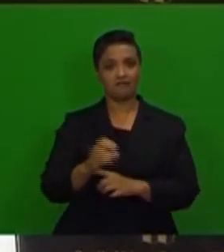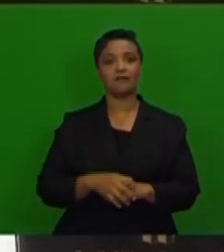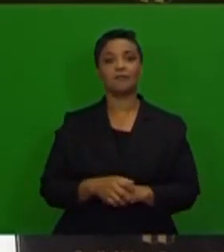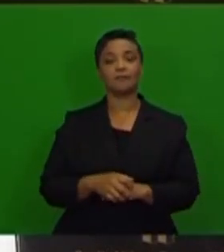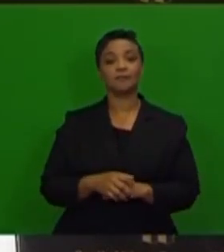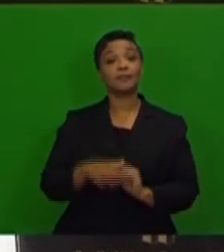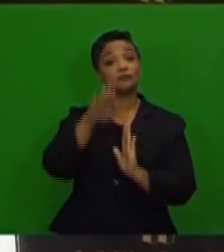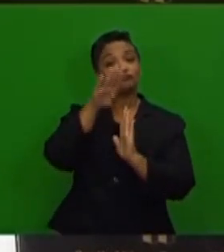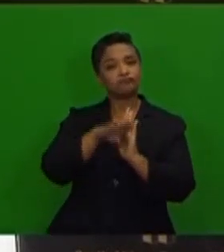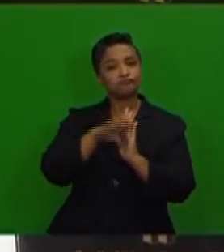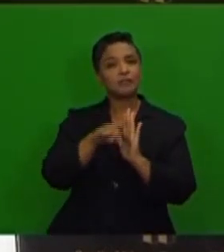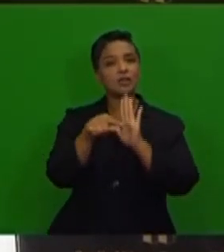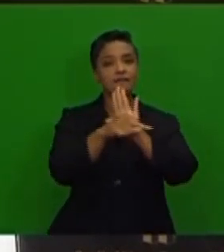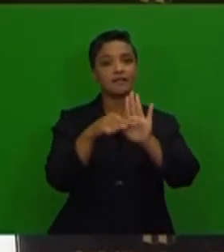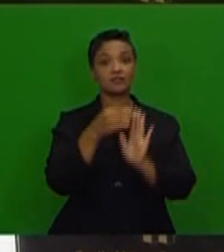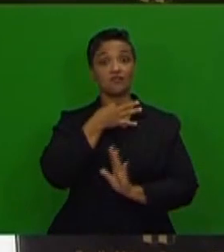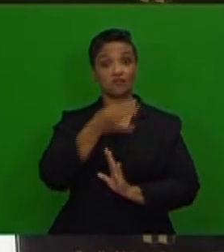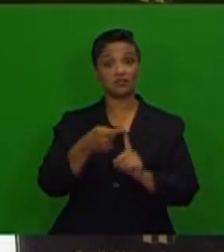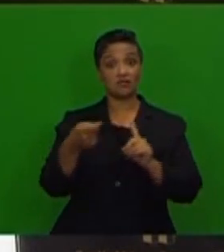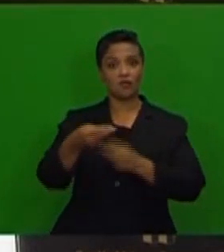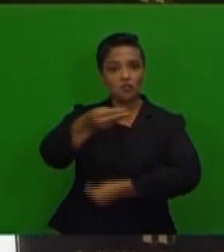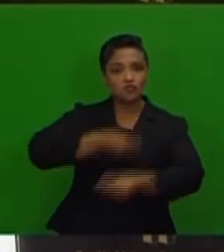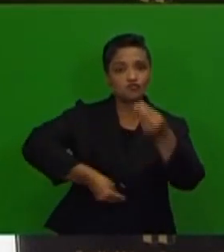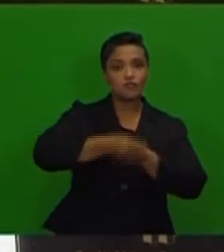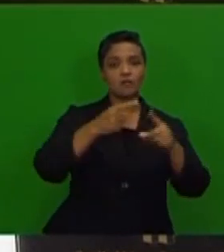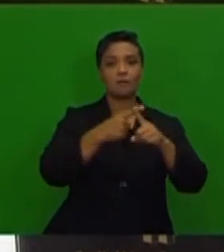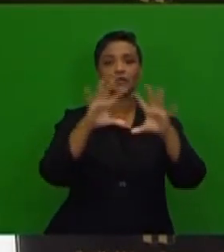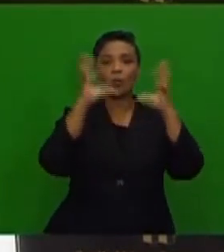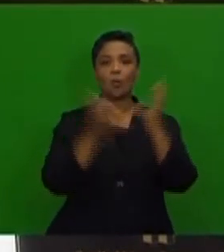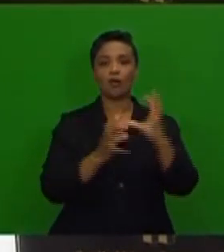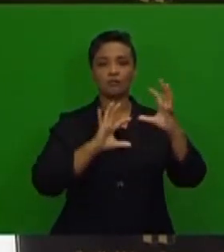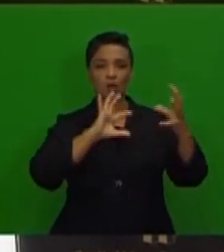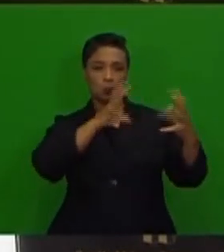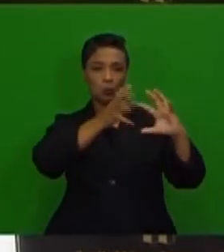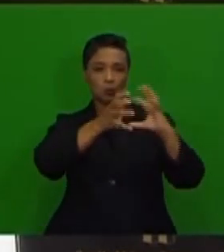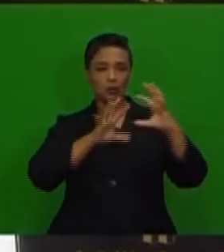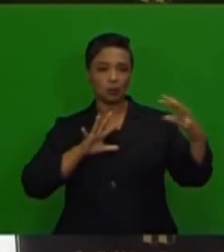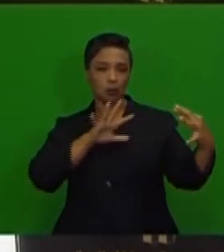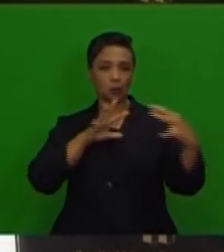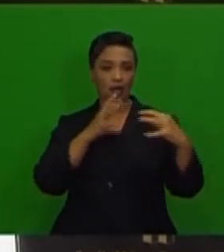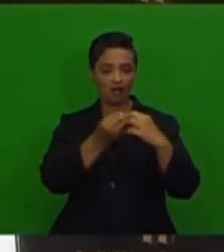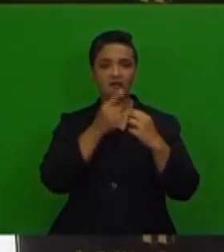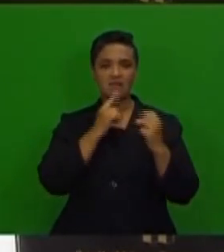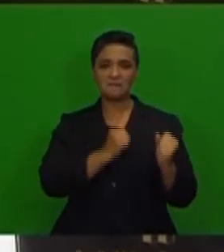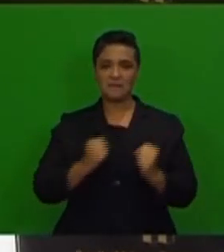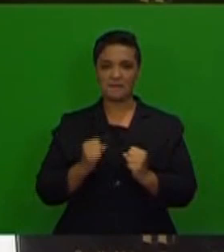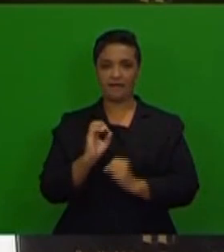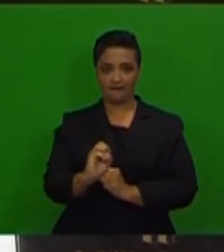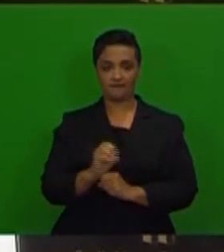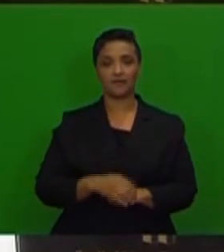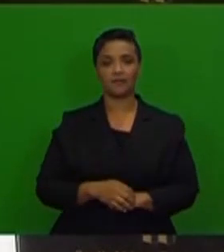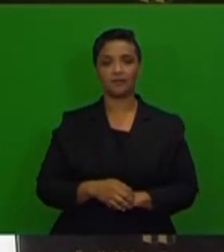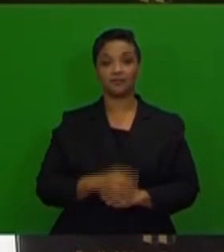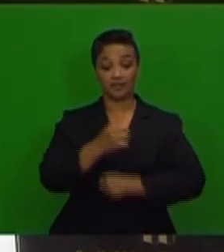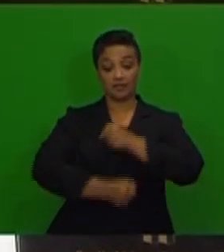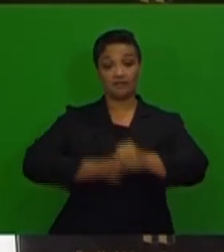risks from escalating trade and geopolitical tensions remain pronounced. In the second quarter